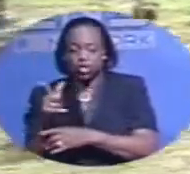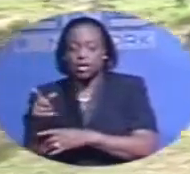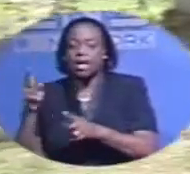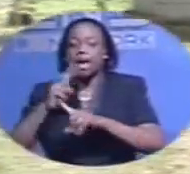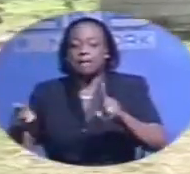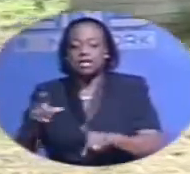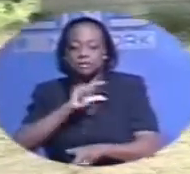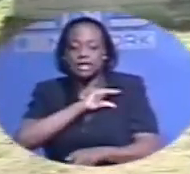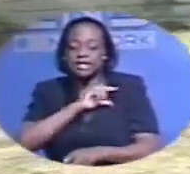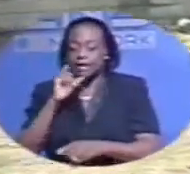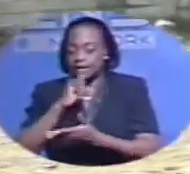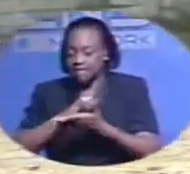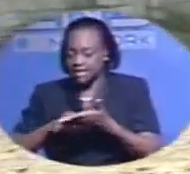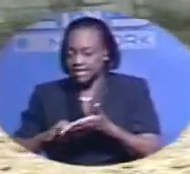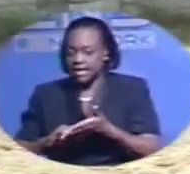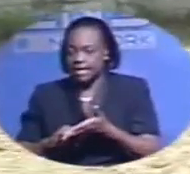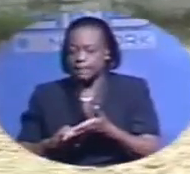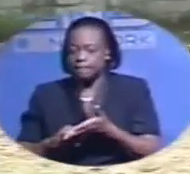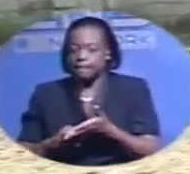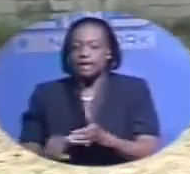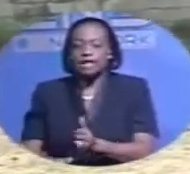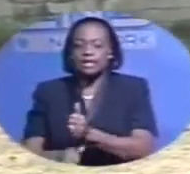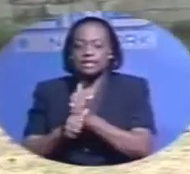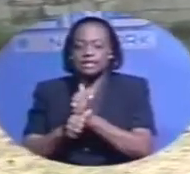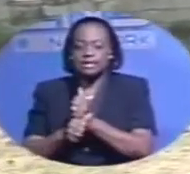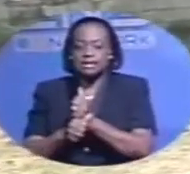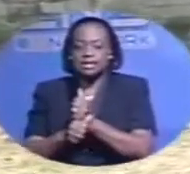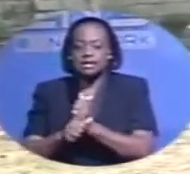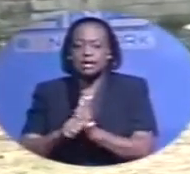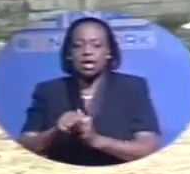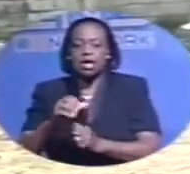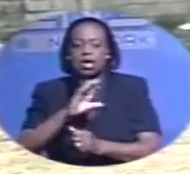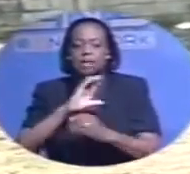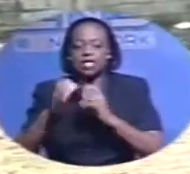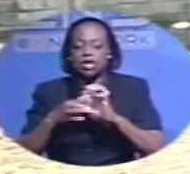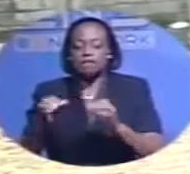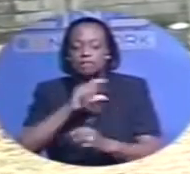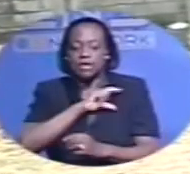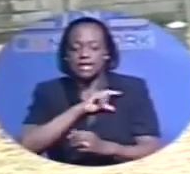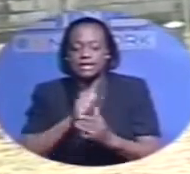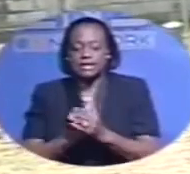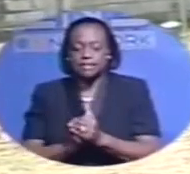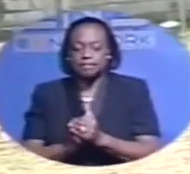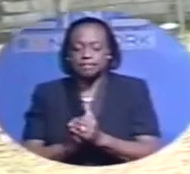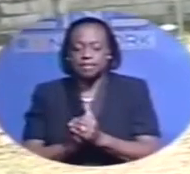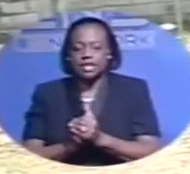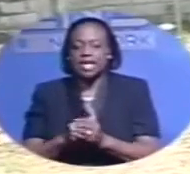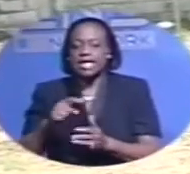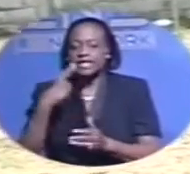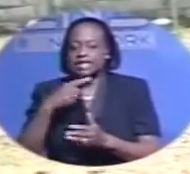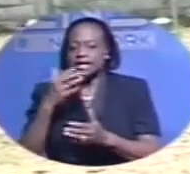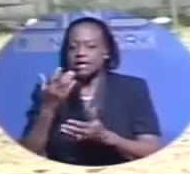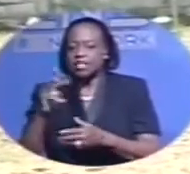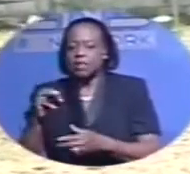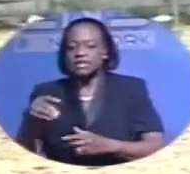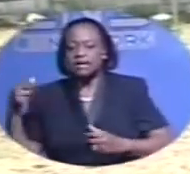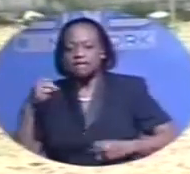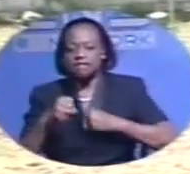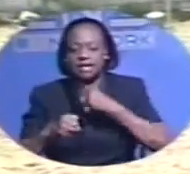investigating. Assistant Commissioner of Police Anthony Ferguson. Our information is telling us that there was an altercation between